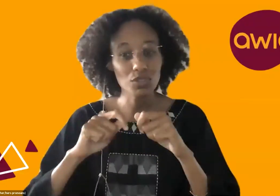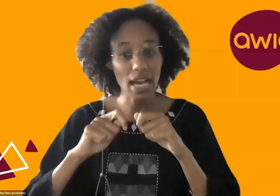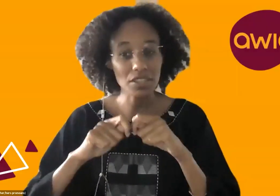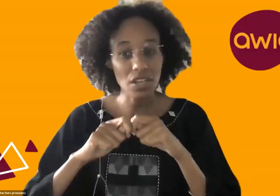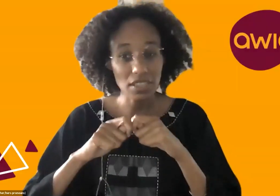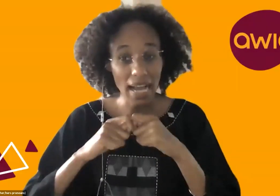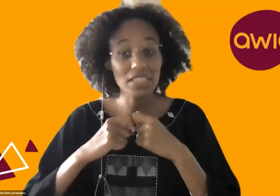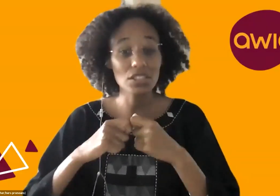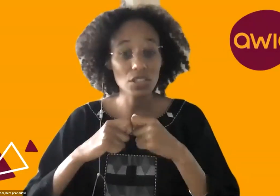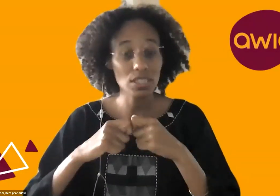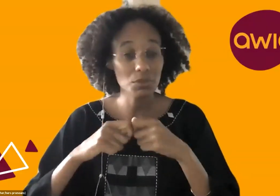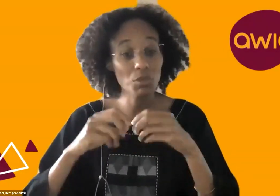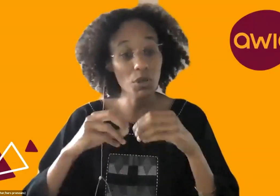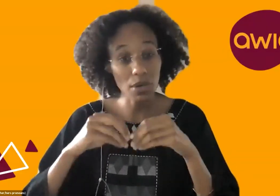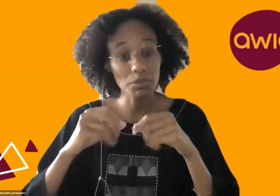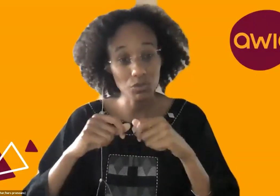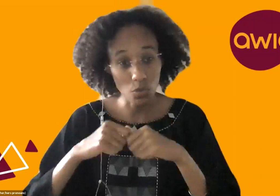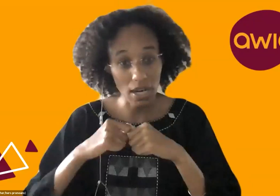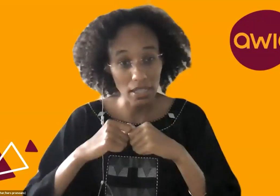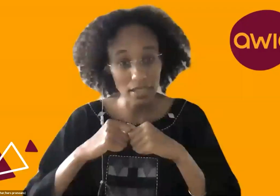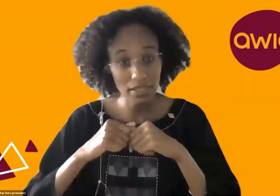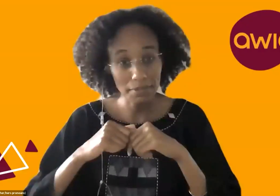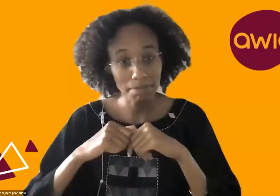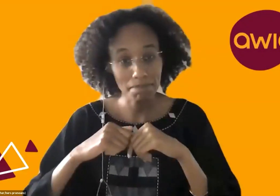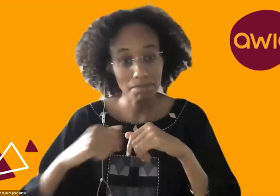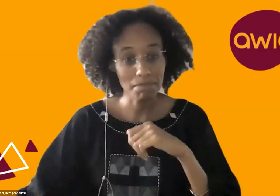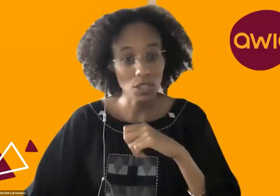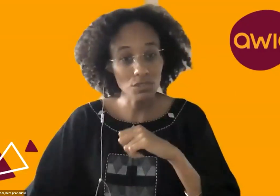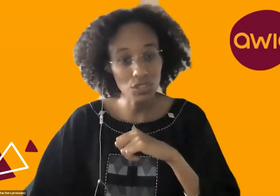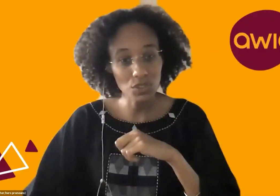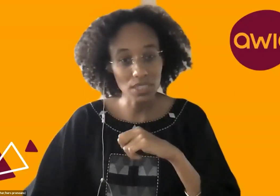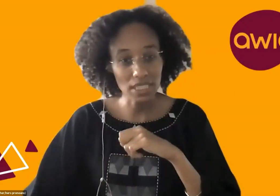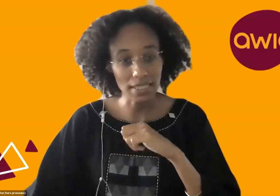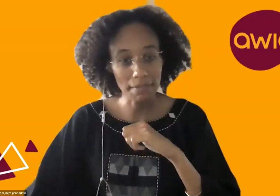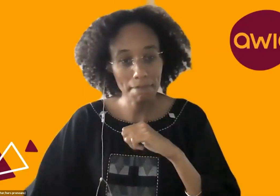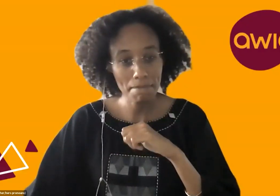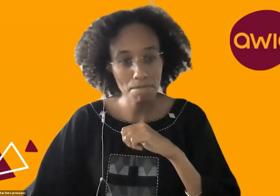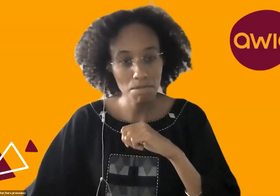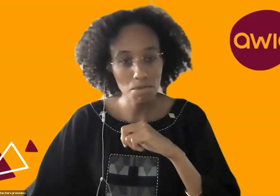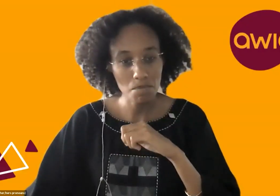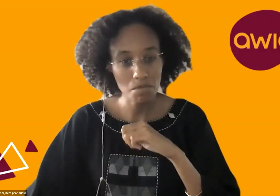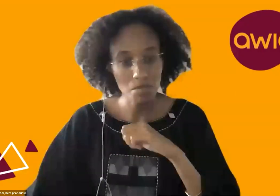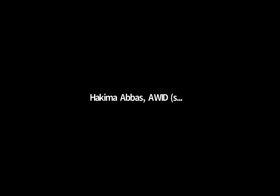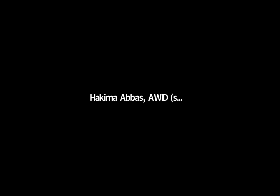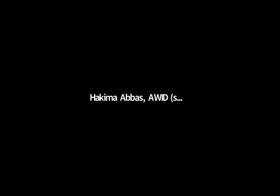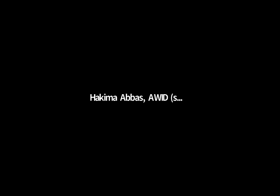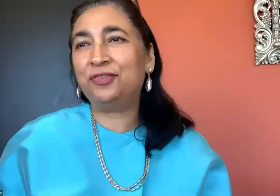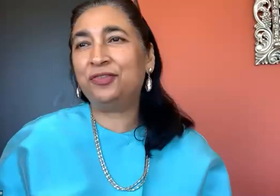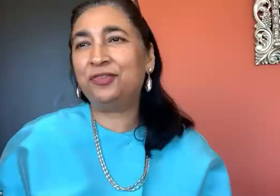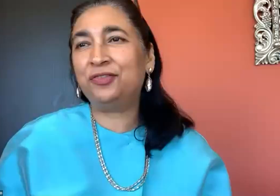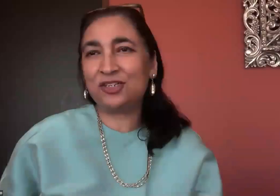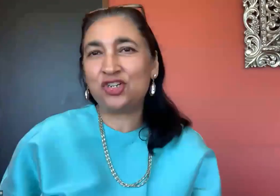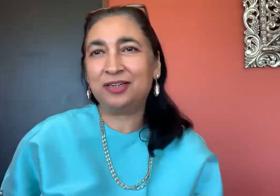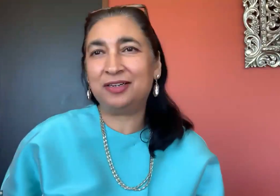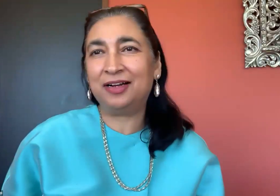overview of the action action coalition program of work. Over to you, Anita. Anita Bhatia. Thank